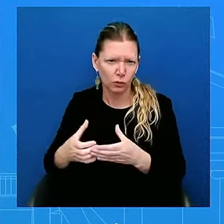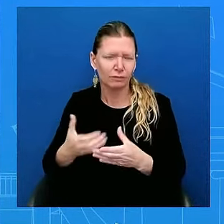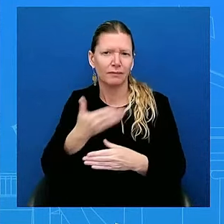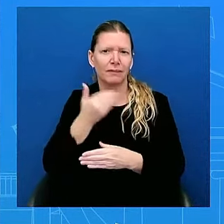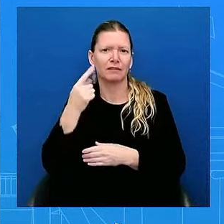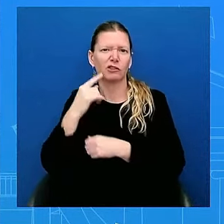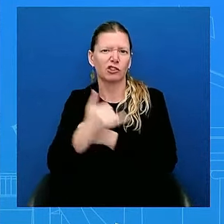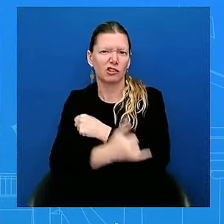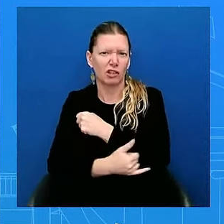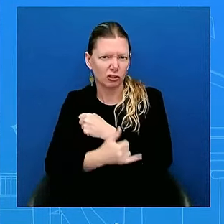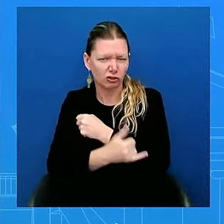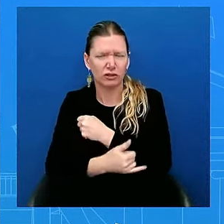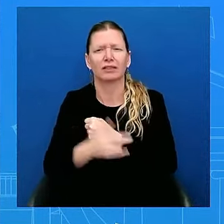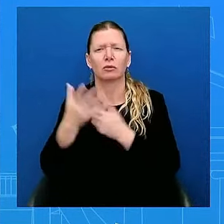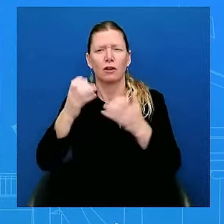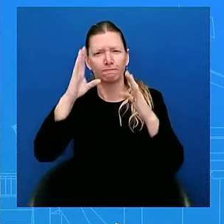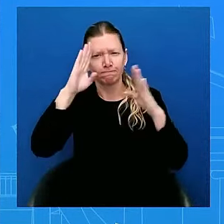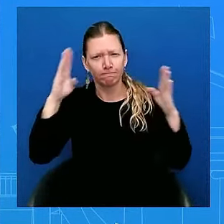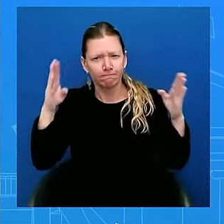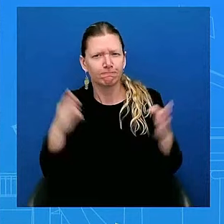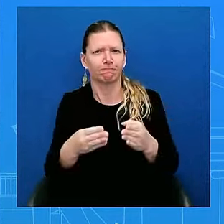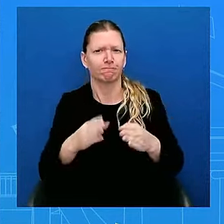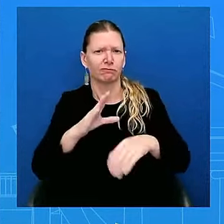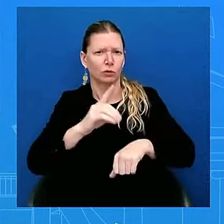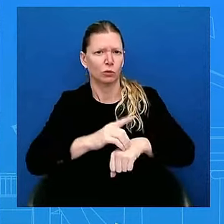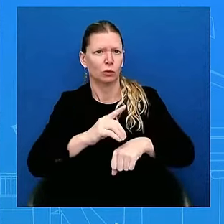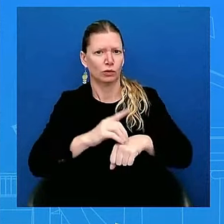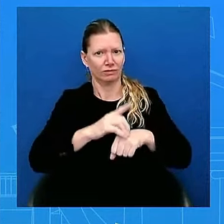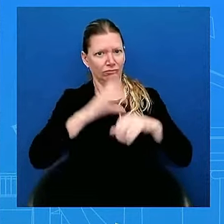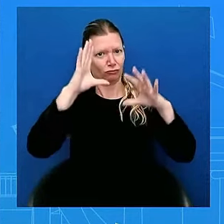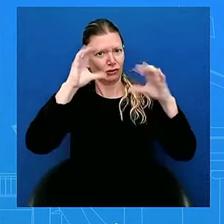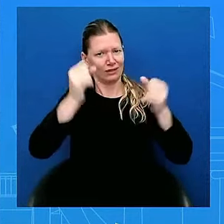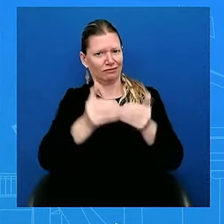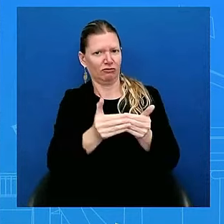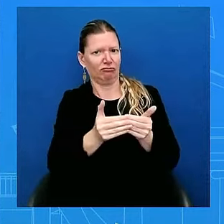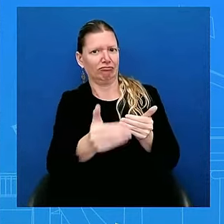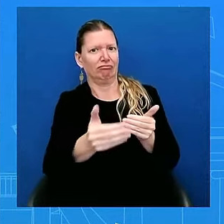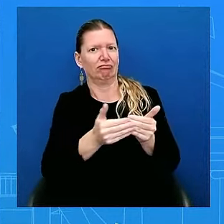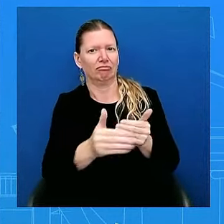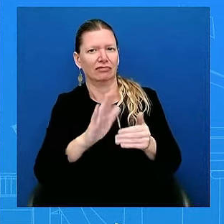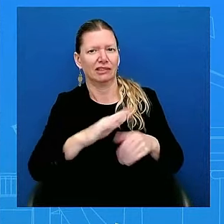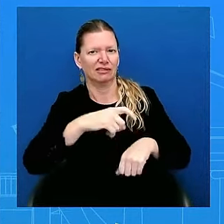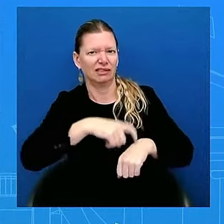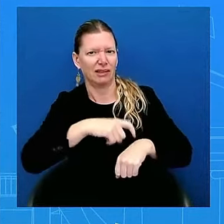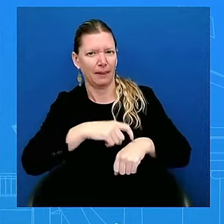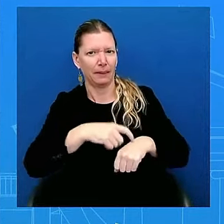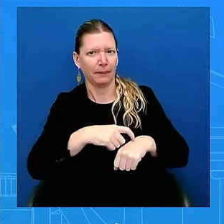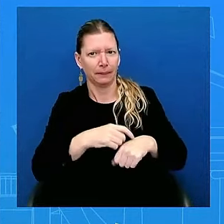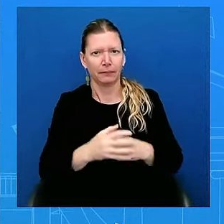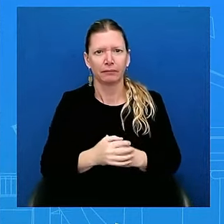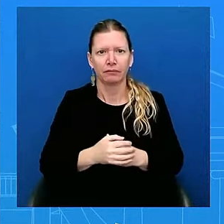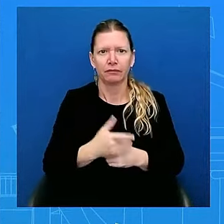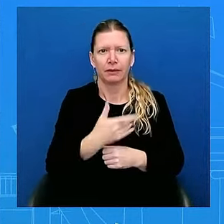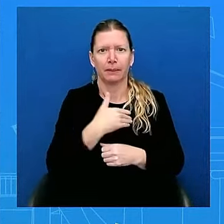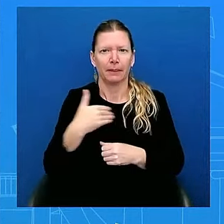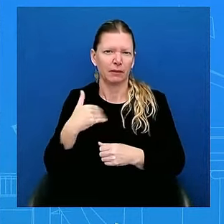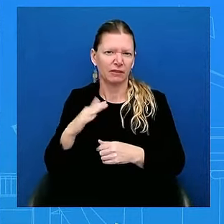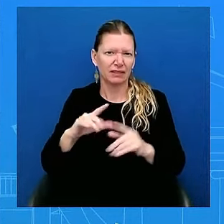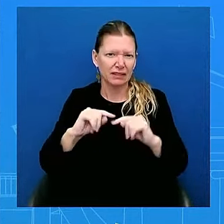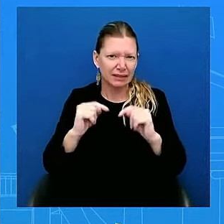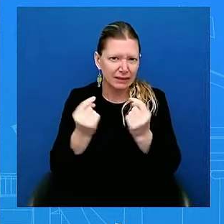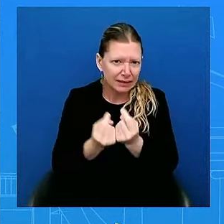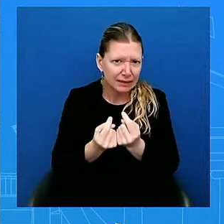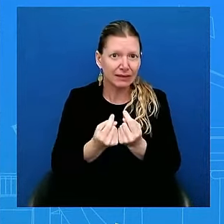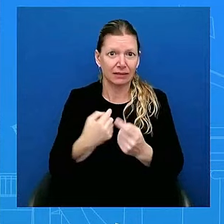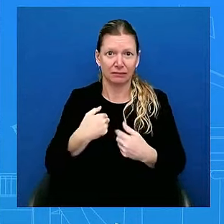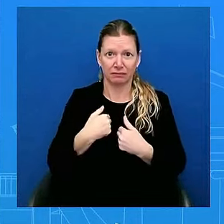As a member of his team, and as an American, I am proud of this President's record. He's accomplished